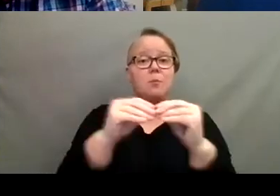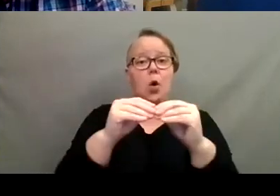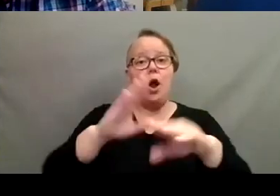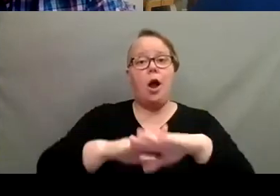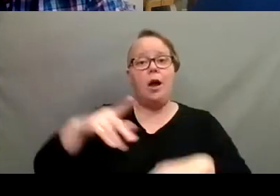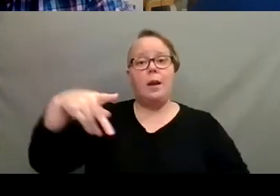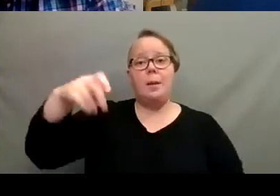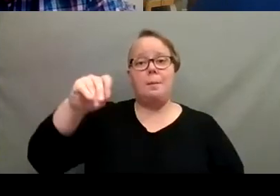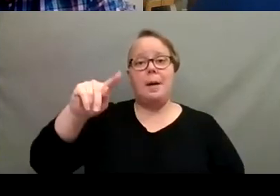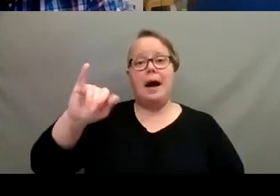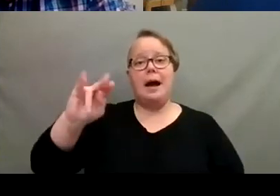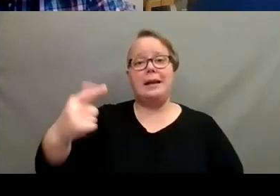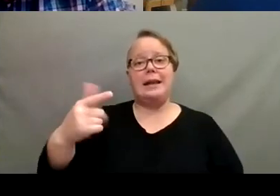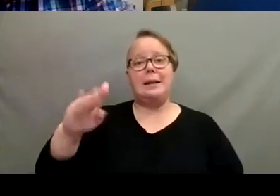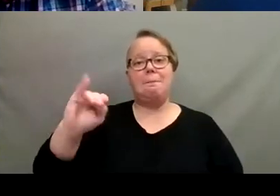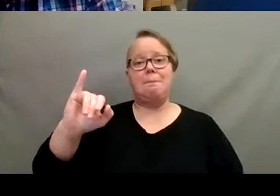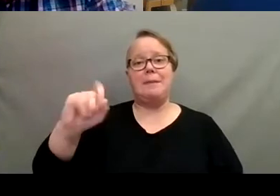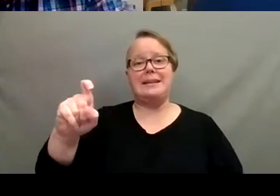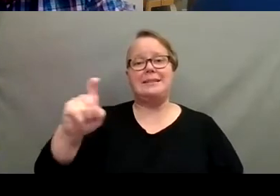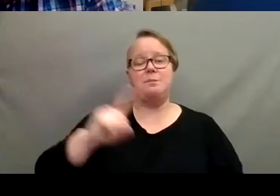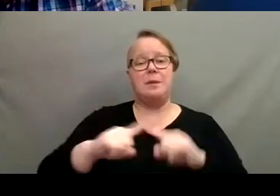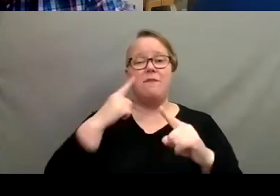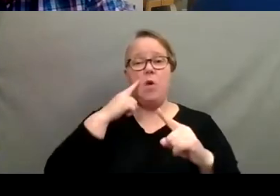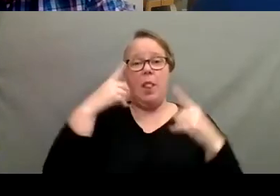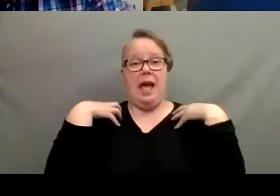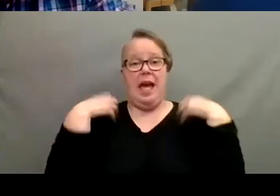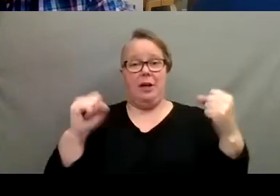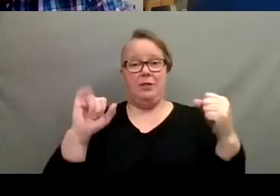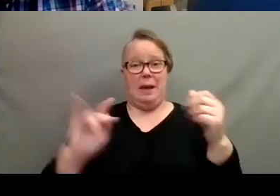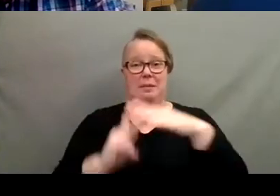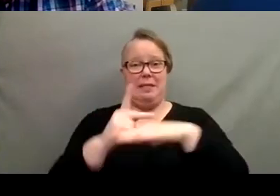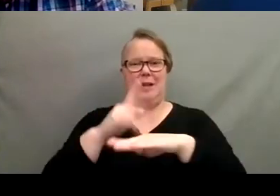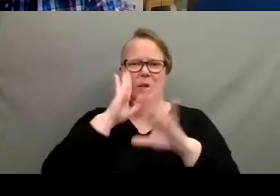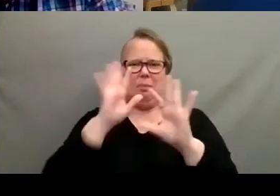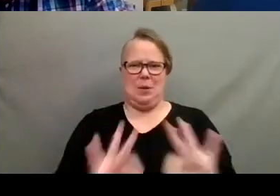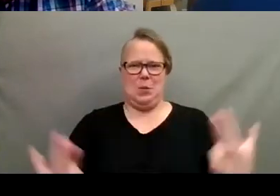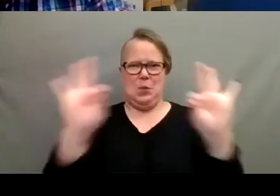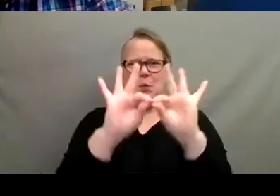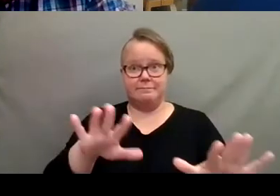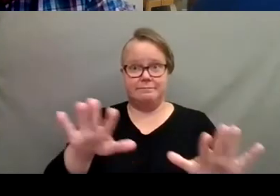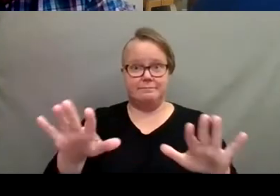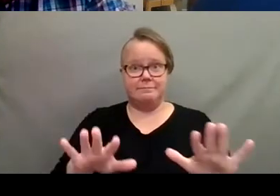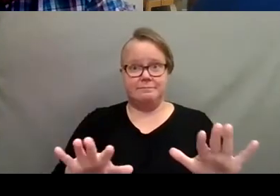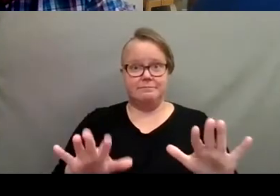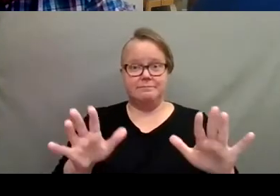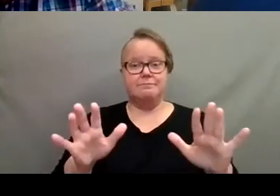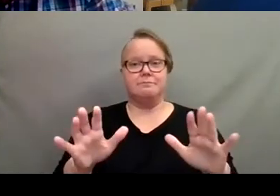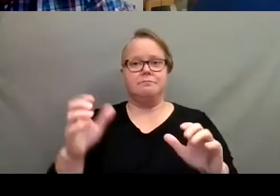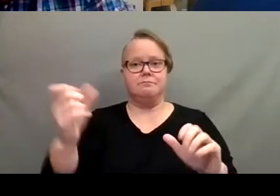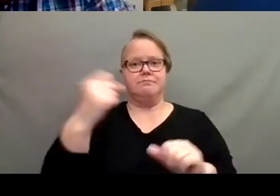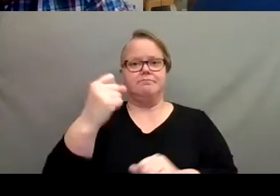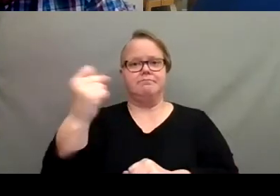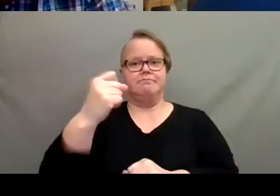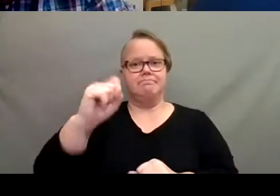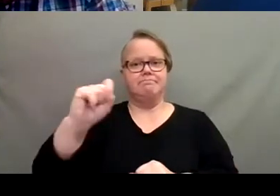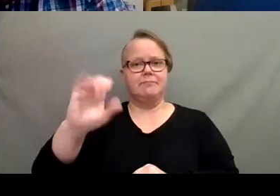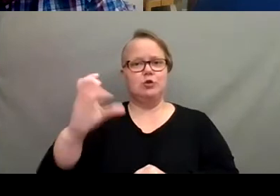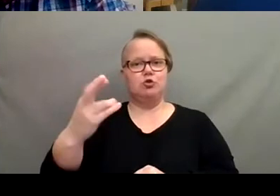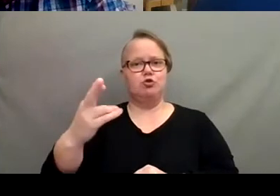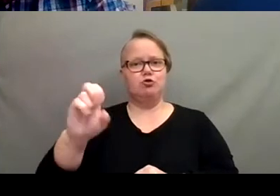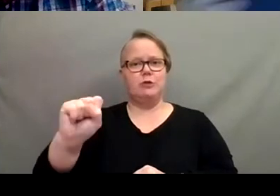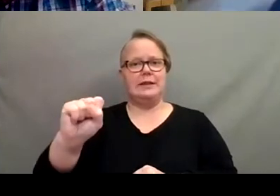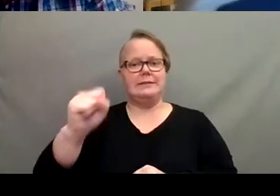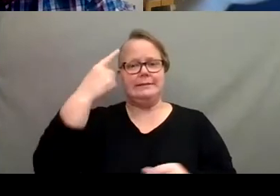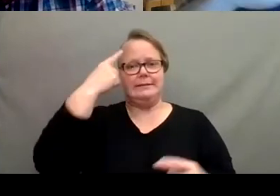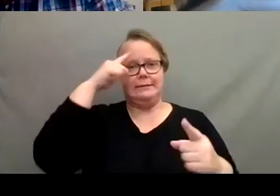but it's for the health of that plant. It's going to be, it's going to be worth it. Would you guys agree? Yeah, I I'd agree. I I'll never